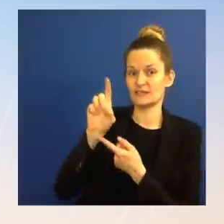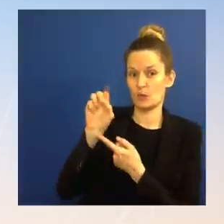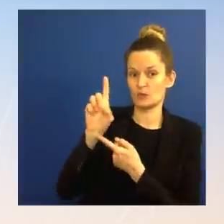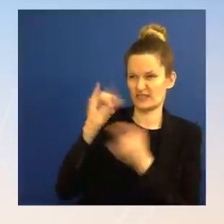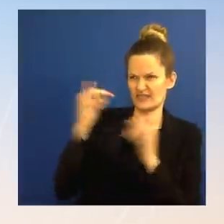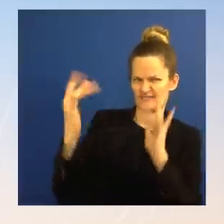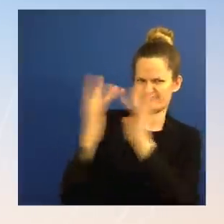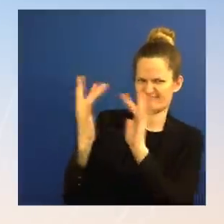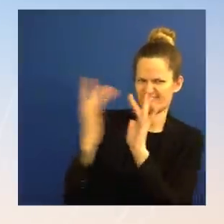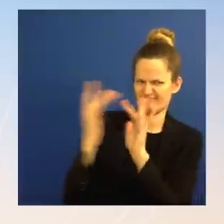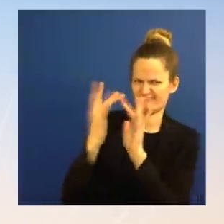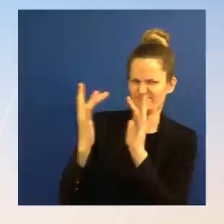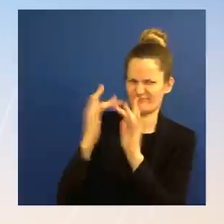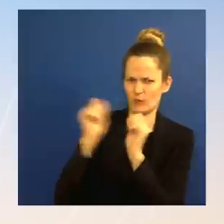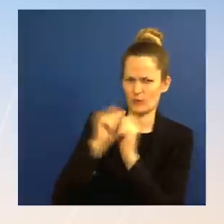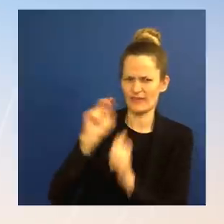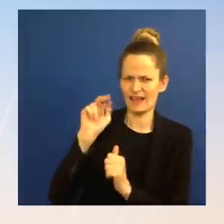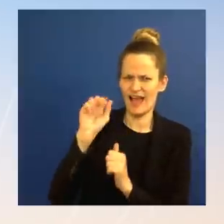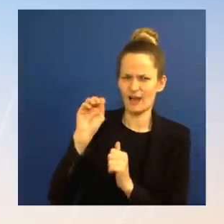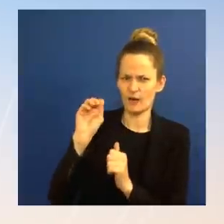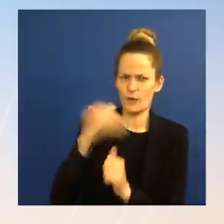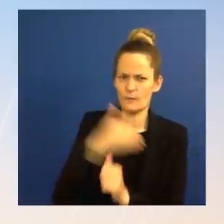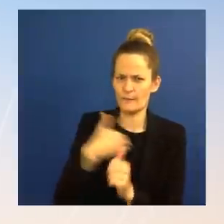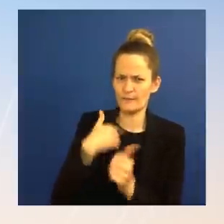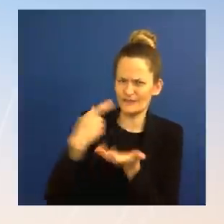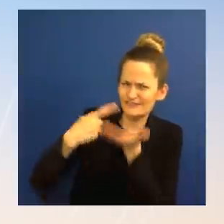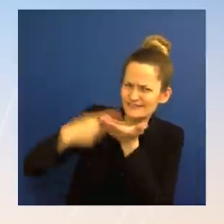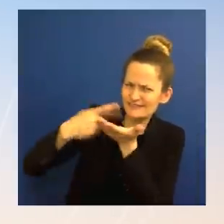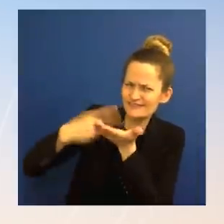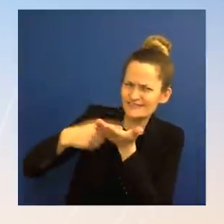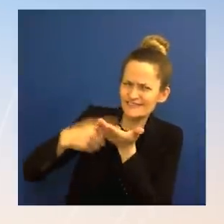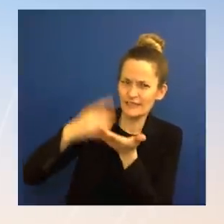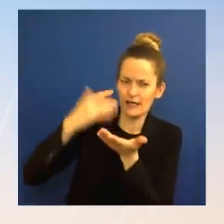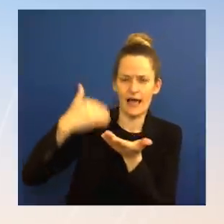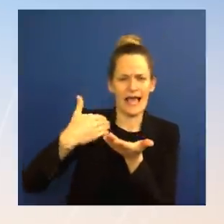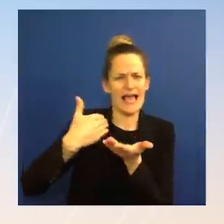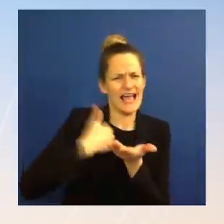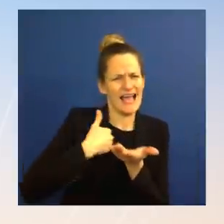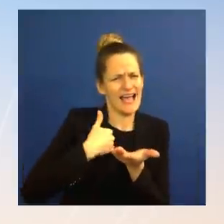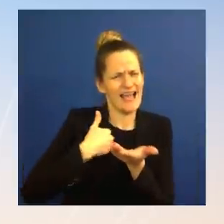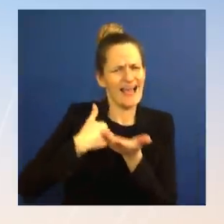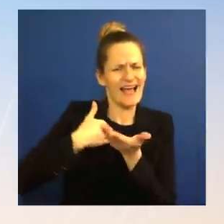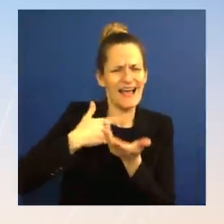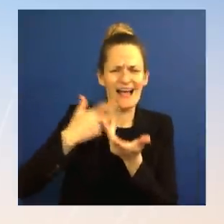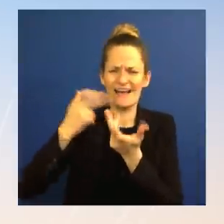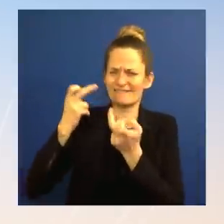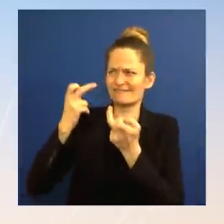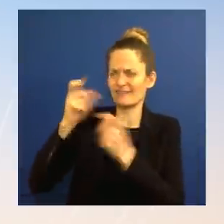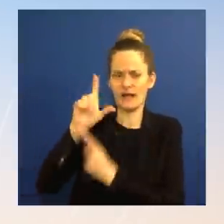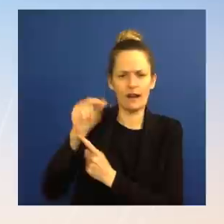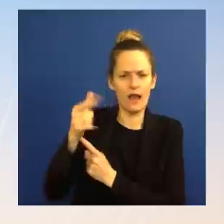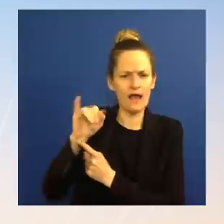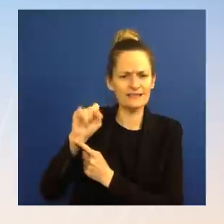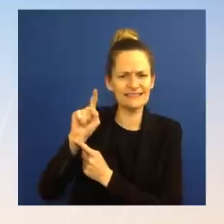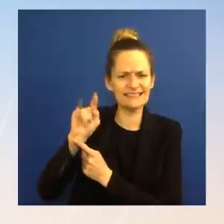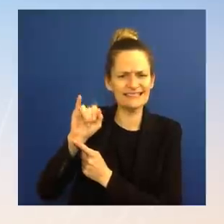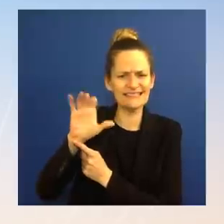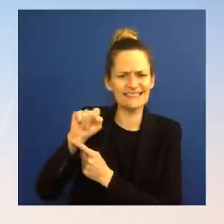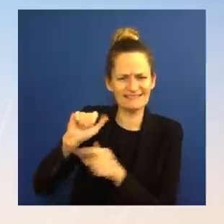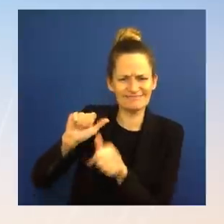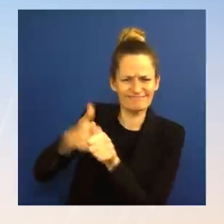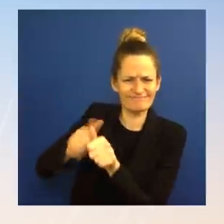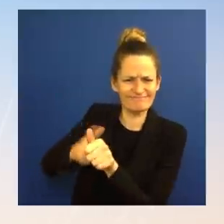clearly logistical challenges here. And I would note, Josh, that in the statement put out by my colleague at the Pentagon yesterday,